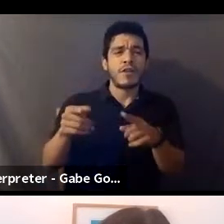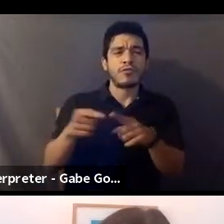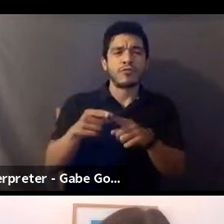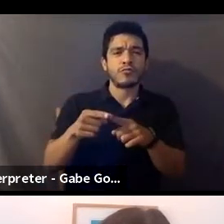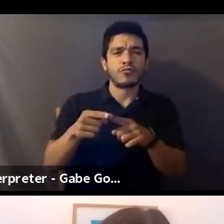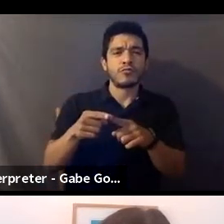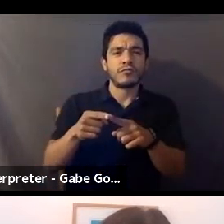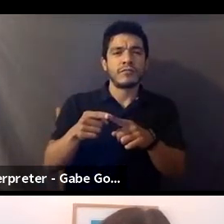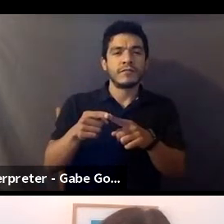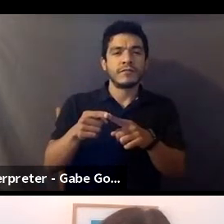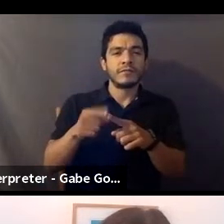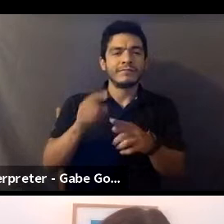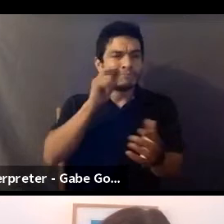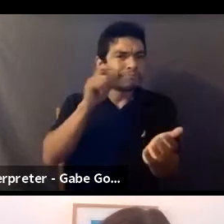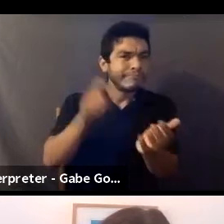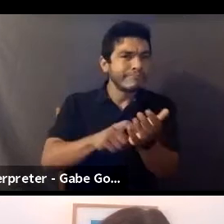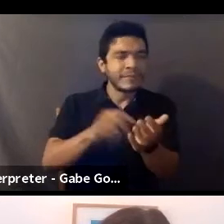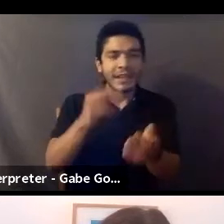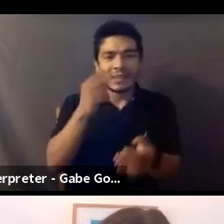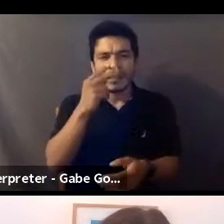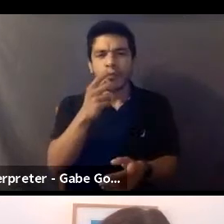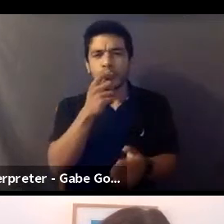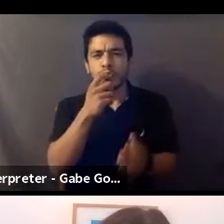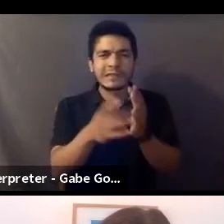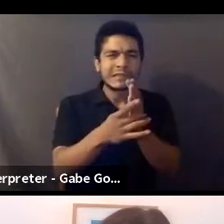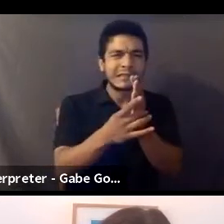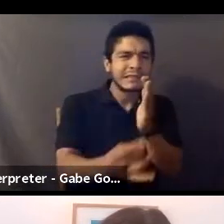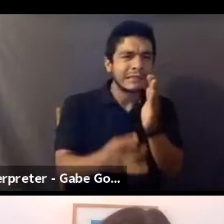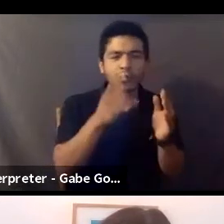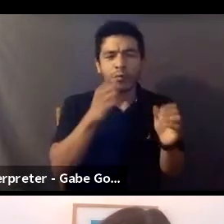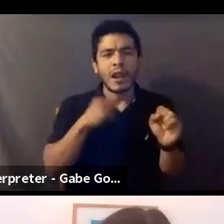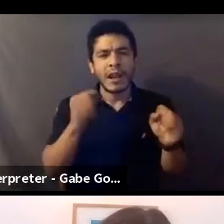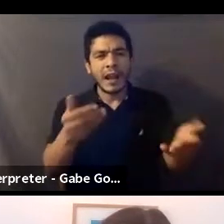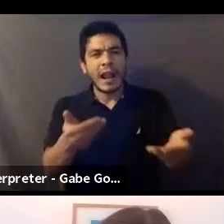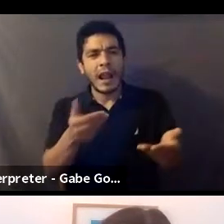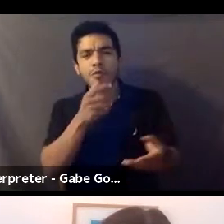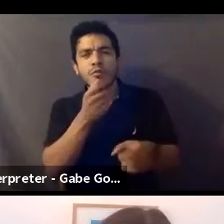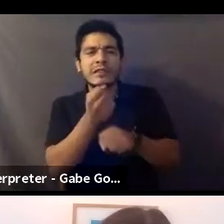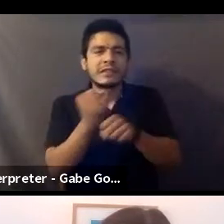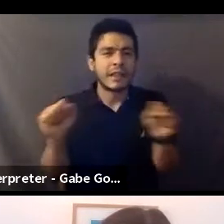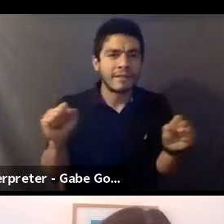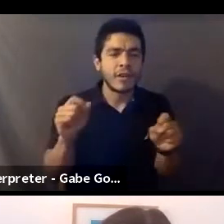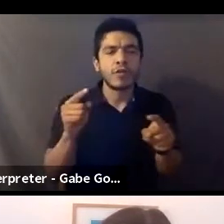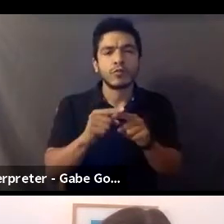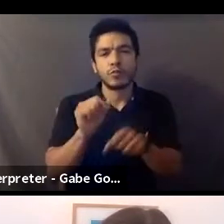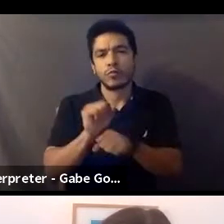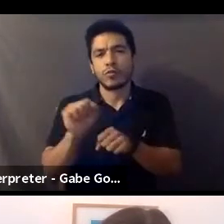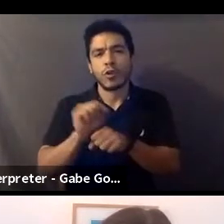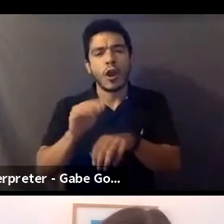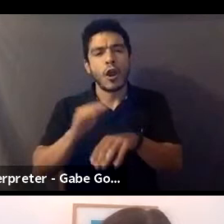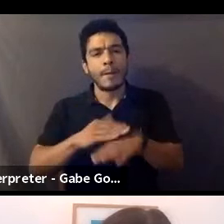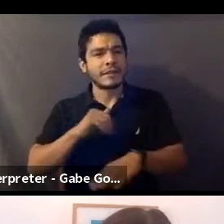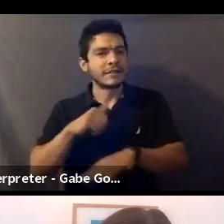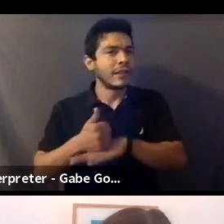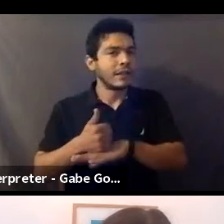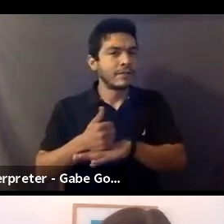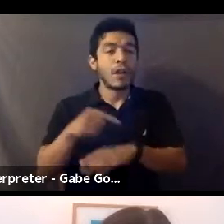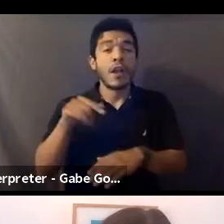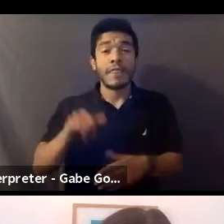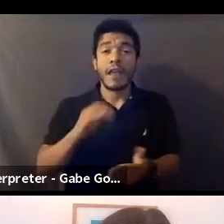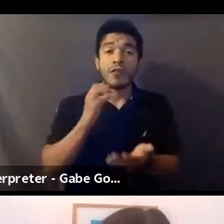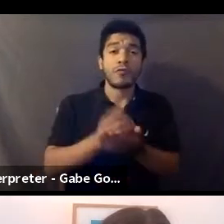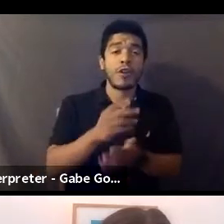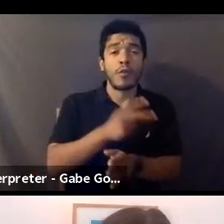detect and decipher who can I hire and who is safe to bring on set. So the accreditation program